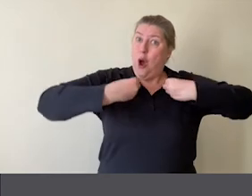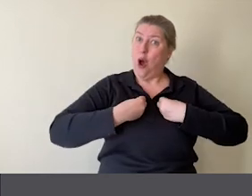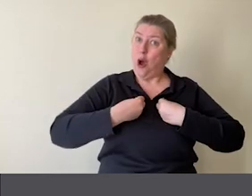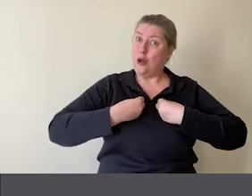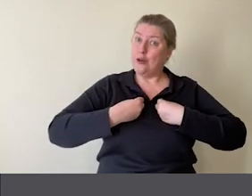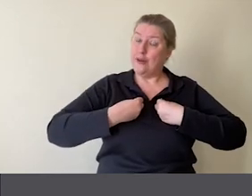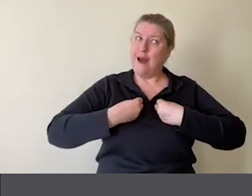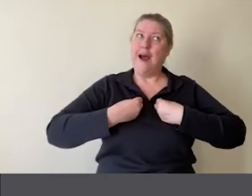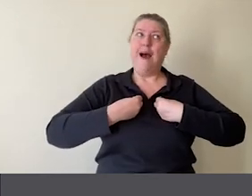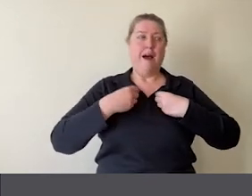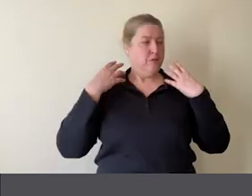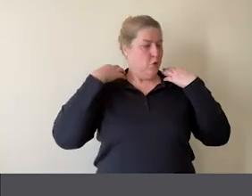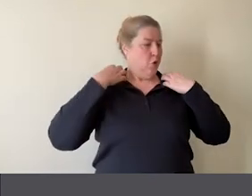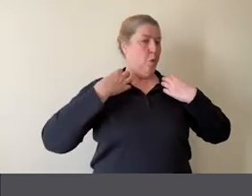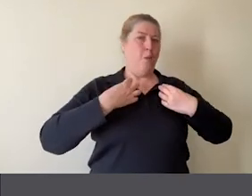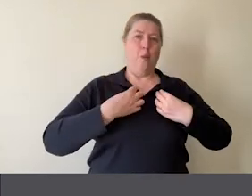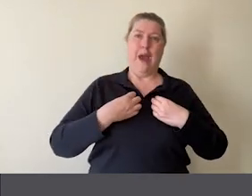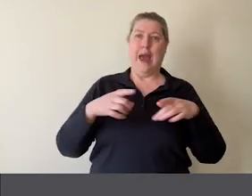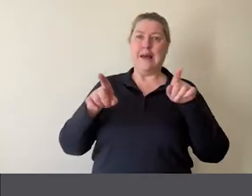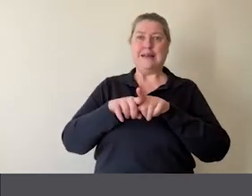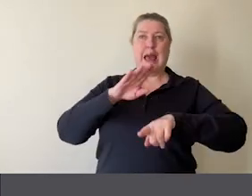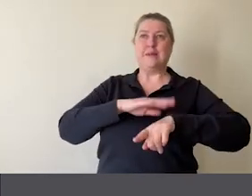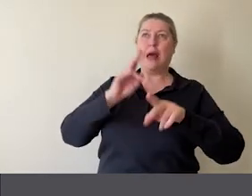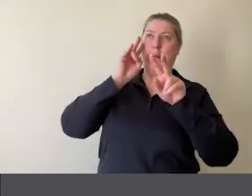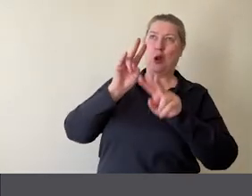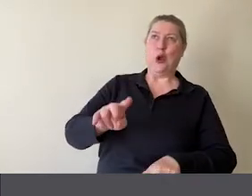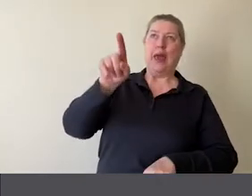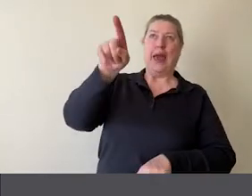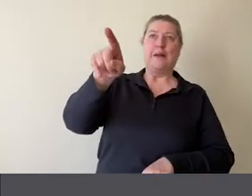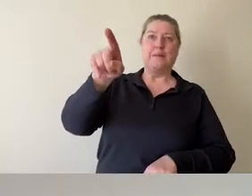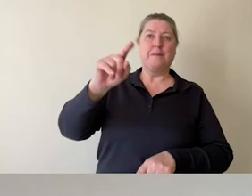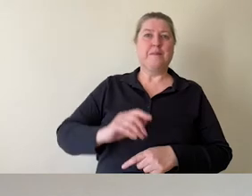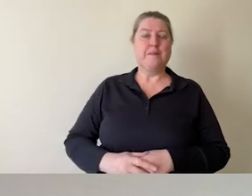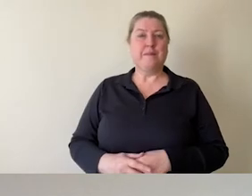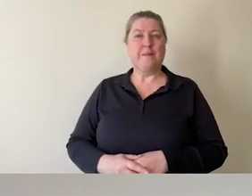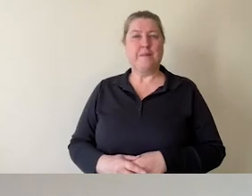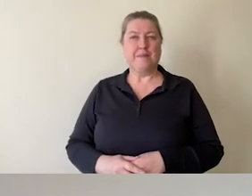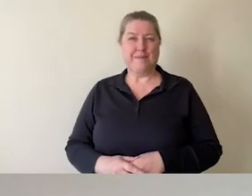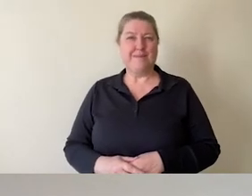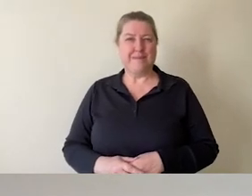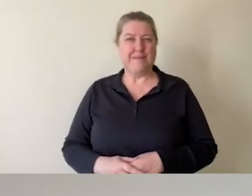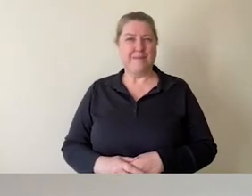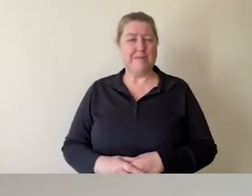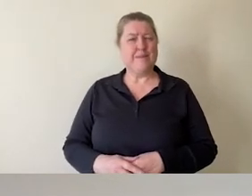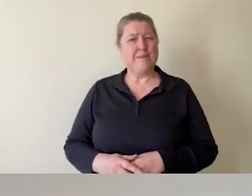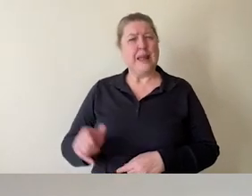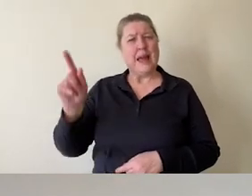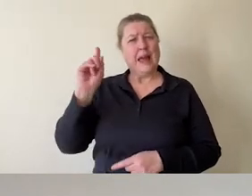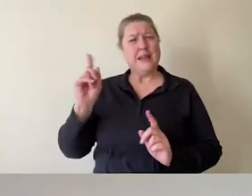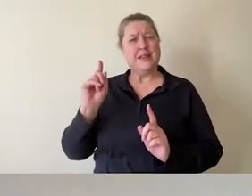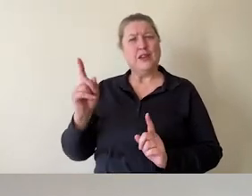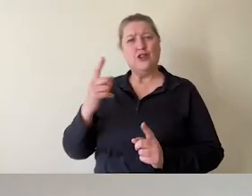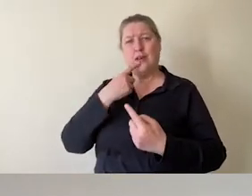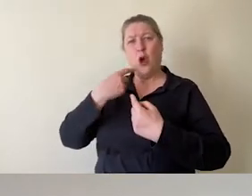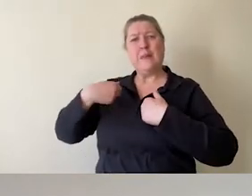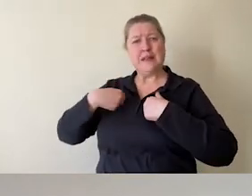wear a talk while you are looking at a talk. And one of the comments that one of the teachers made to me, which I